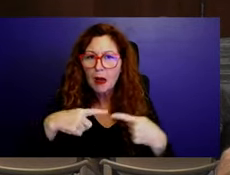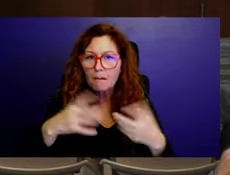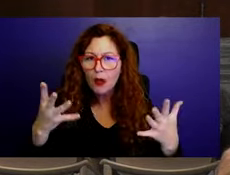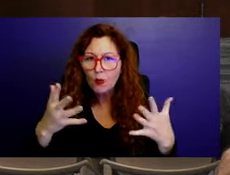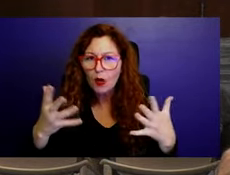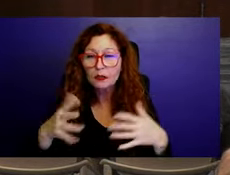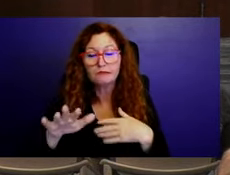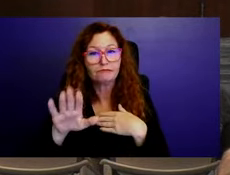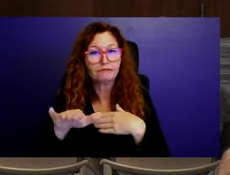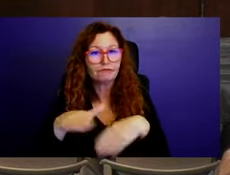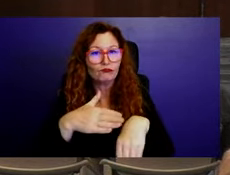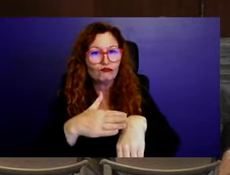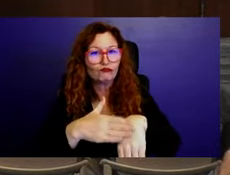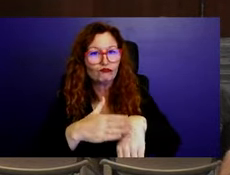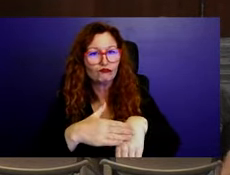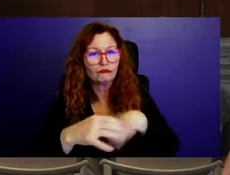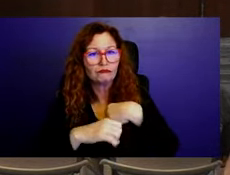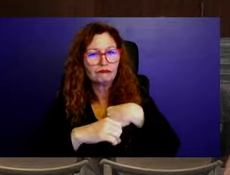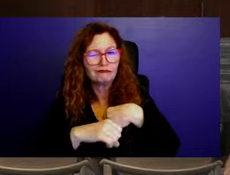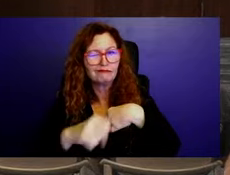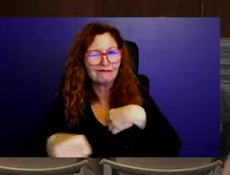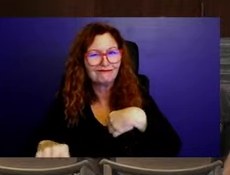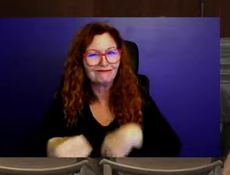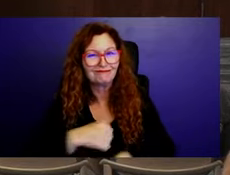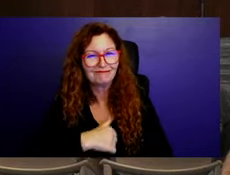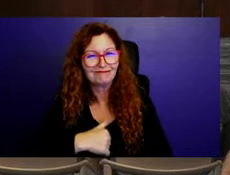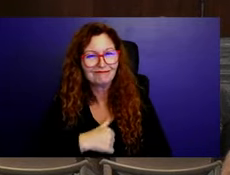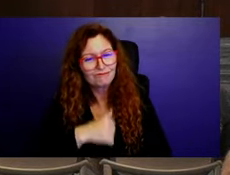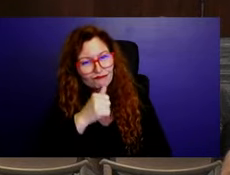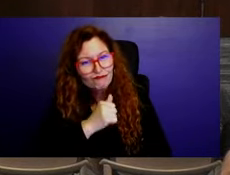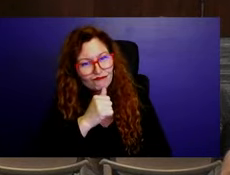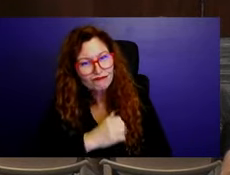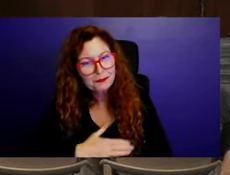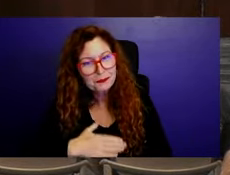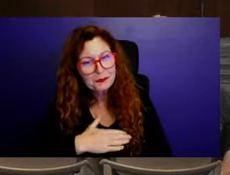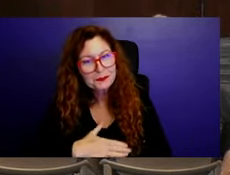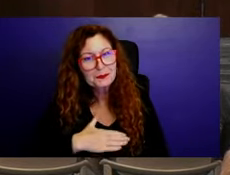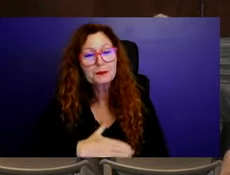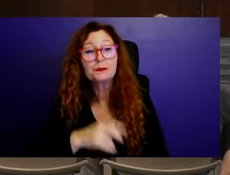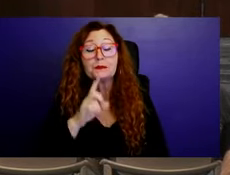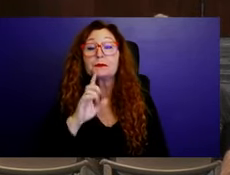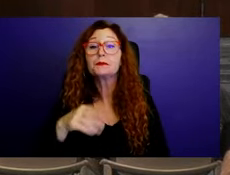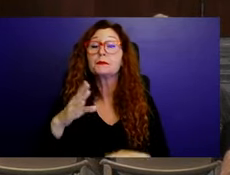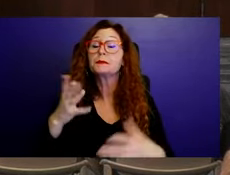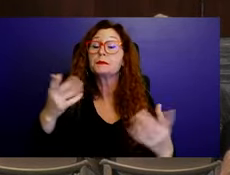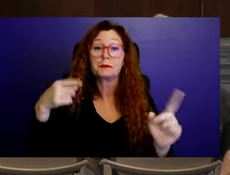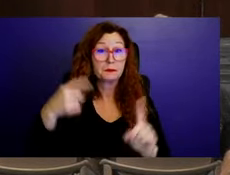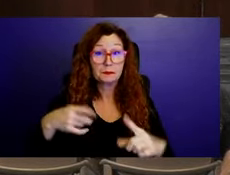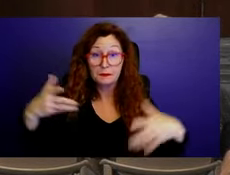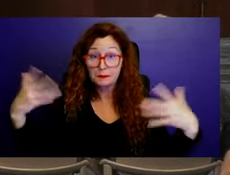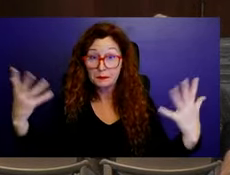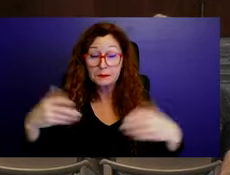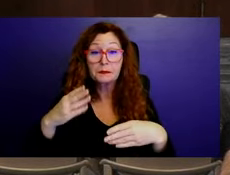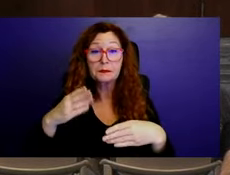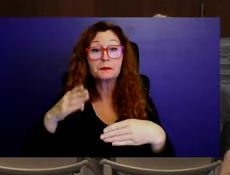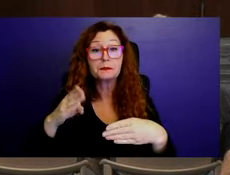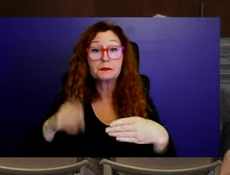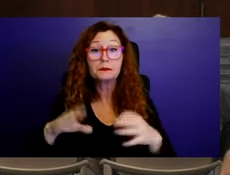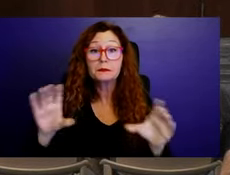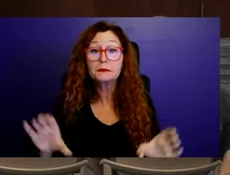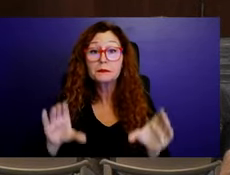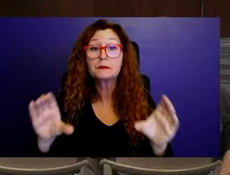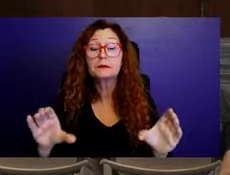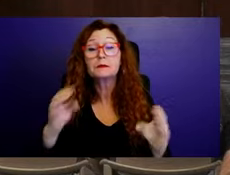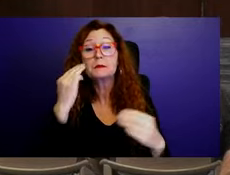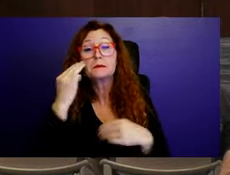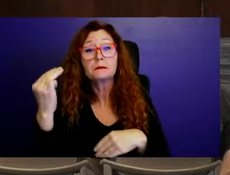The proclamation reads as follows. Whereas a weekend of activities in honor of the memory of Reverend Dr. Martin Luther King Jr.